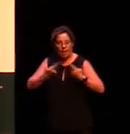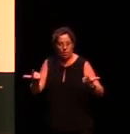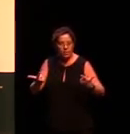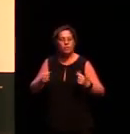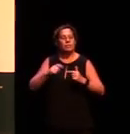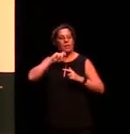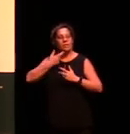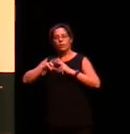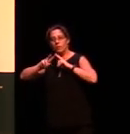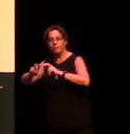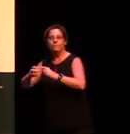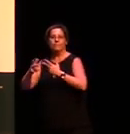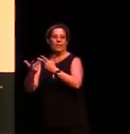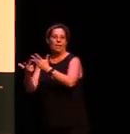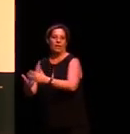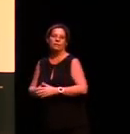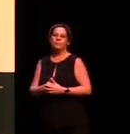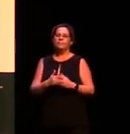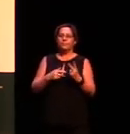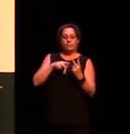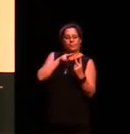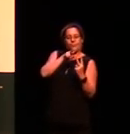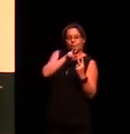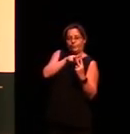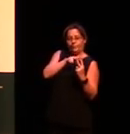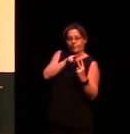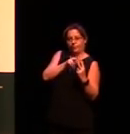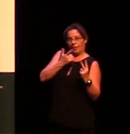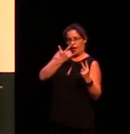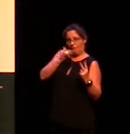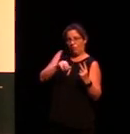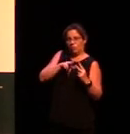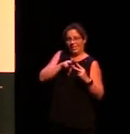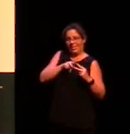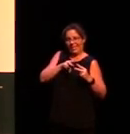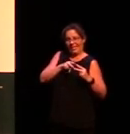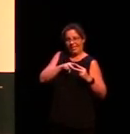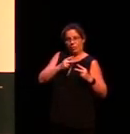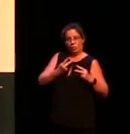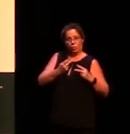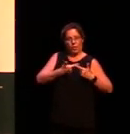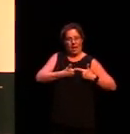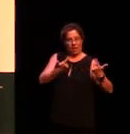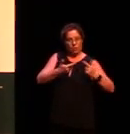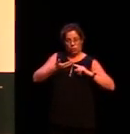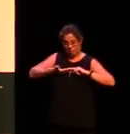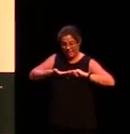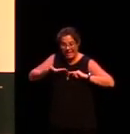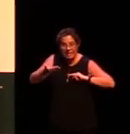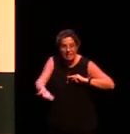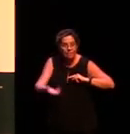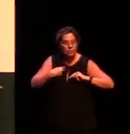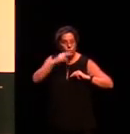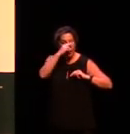But unfortunately, both those languages haven't been transmitted, at least not directly, to younger generations.